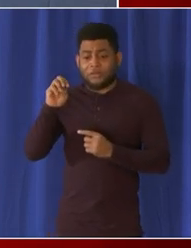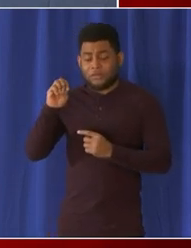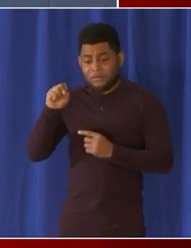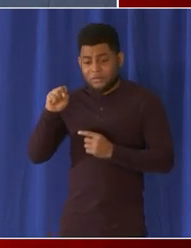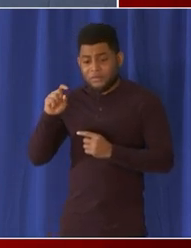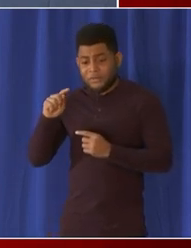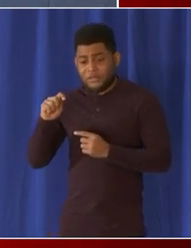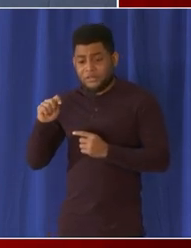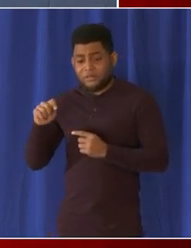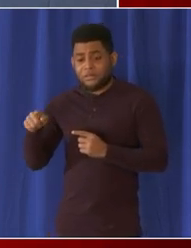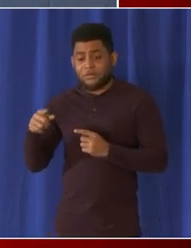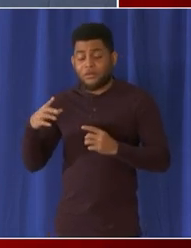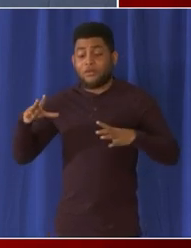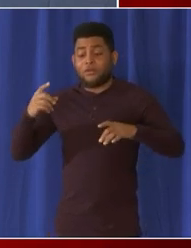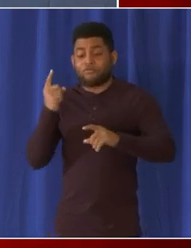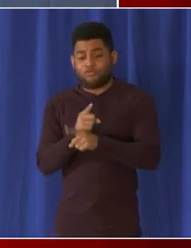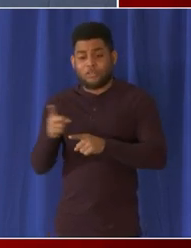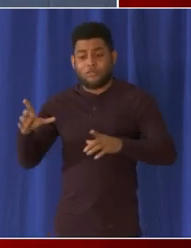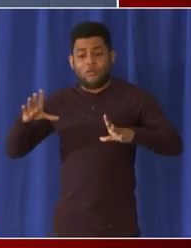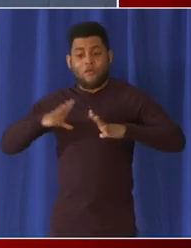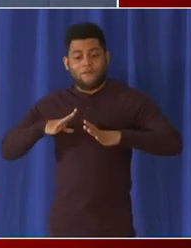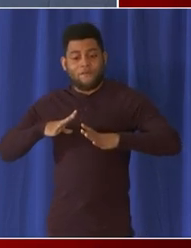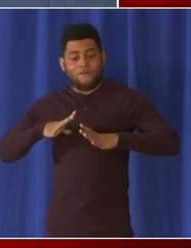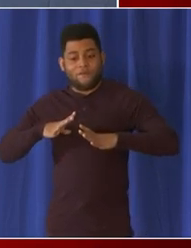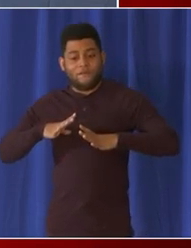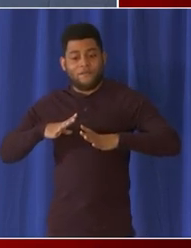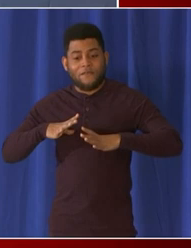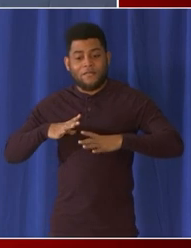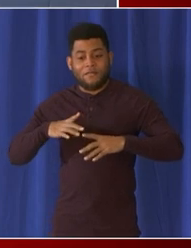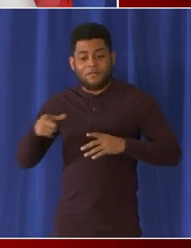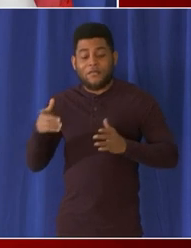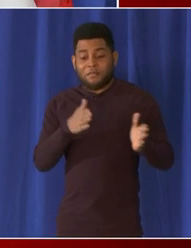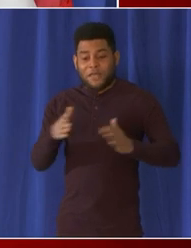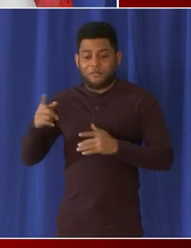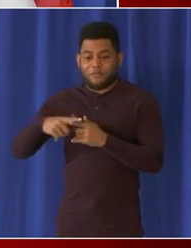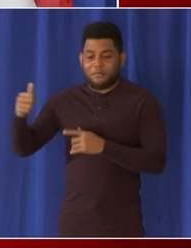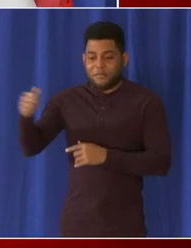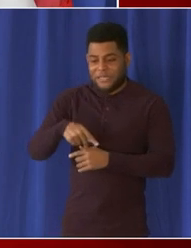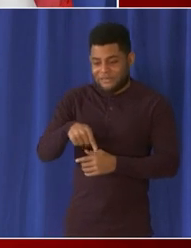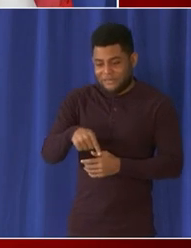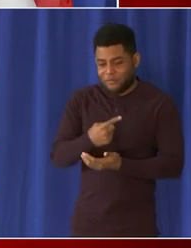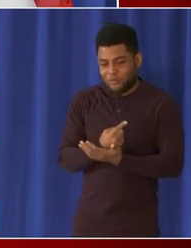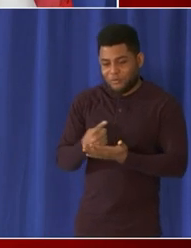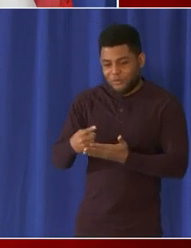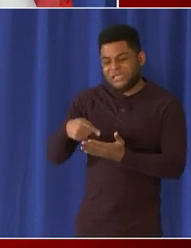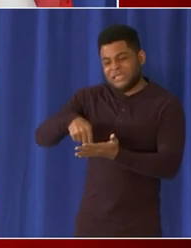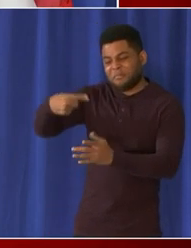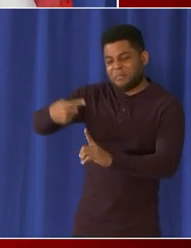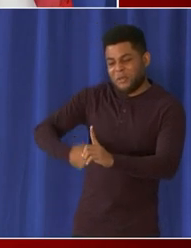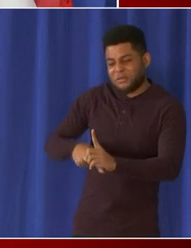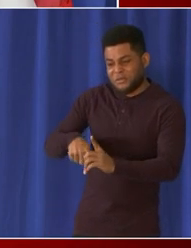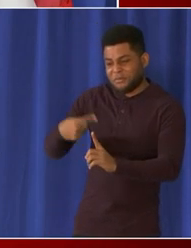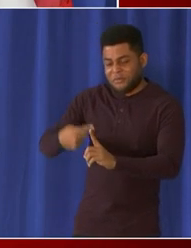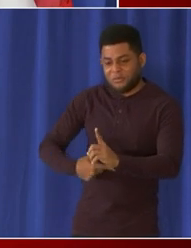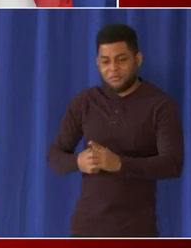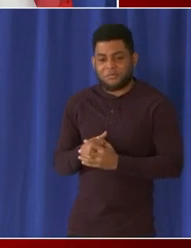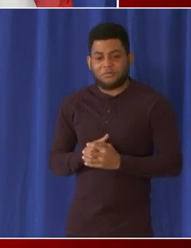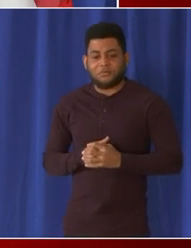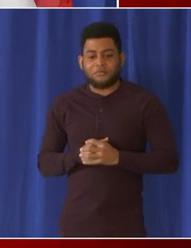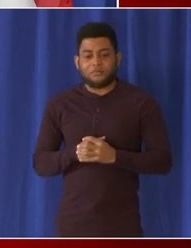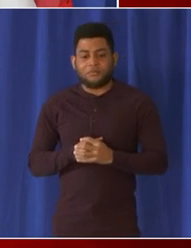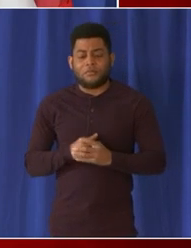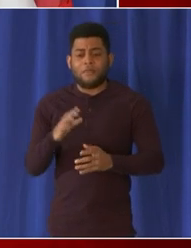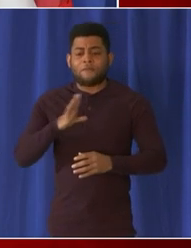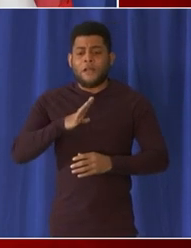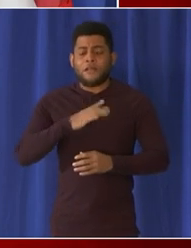on leave and we'll we'll look forward to her return this month can i just follow up on that and again without trying to cross any lines but